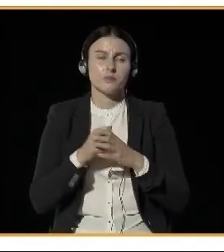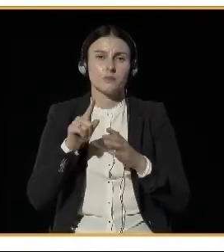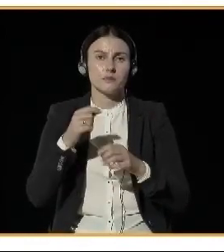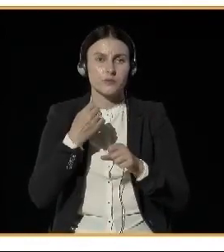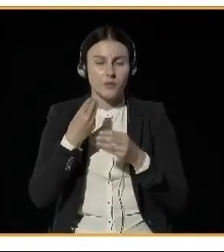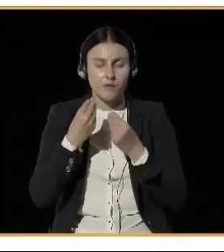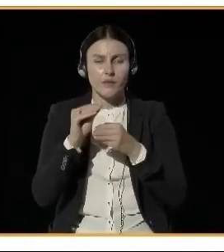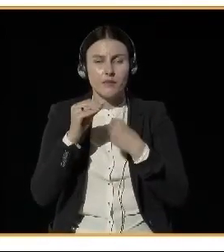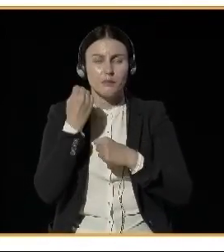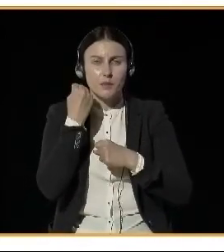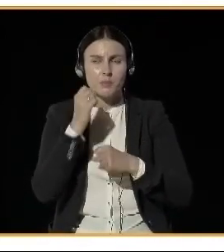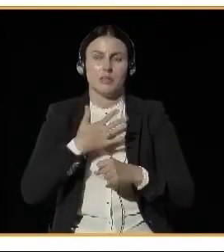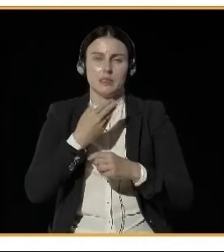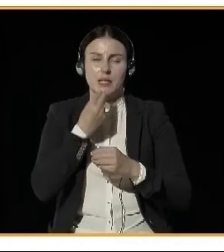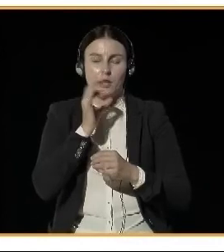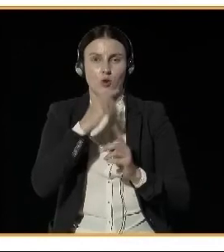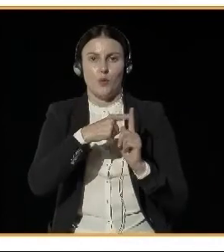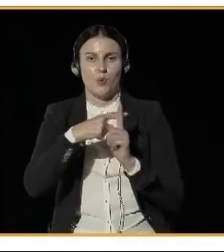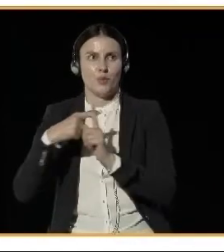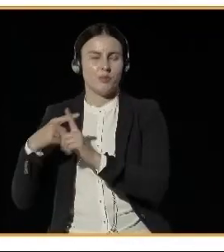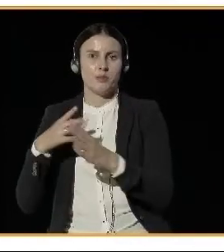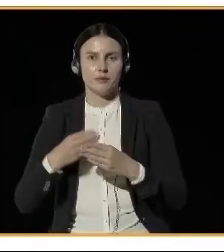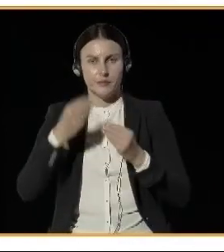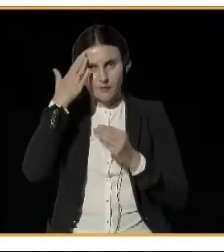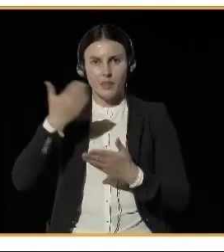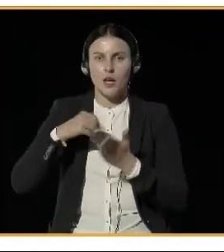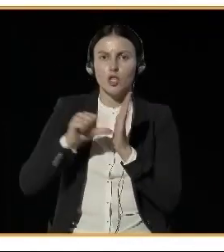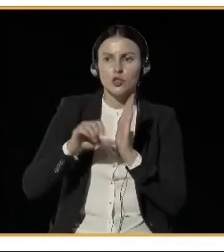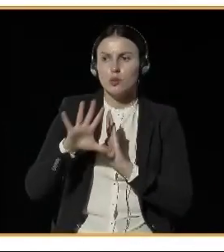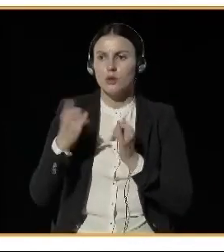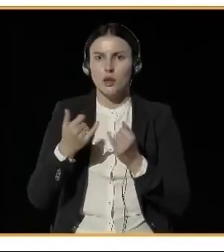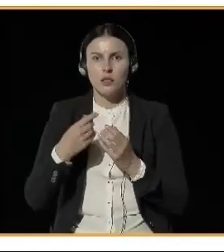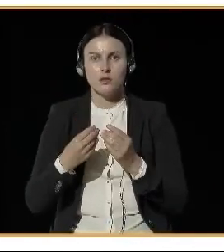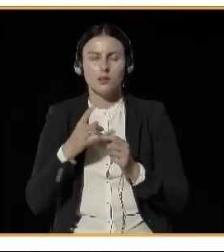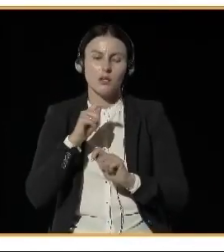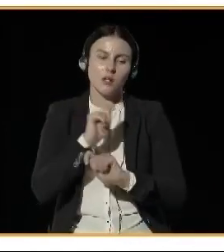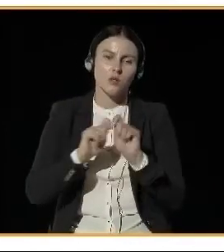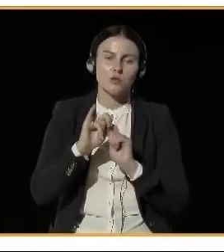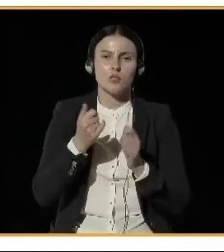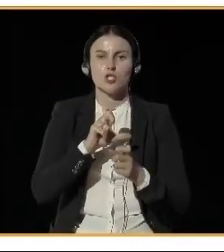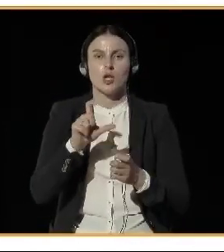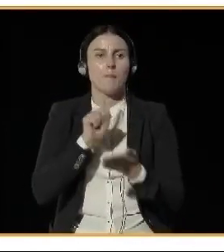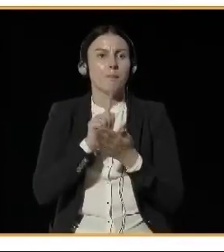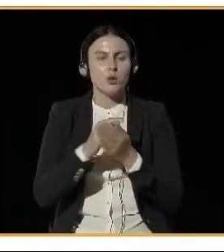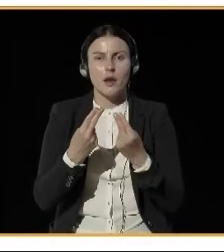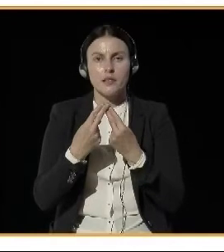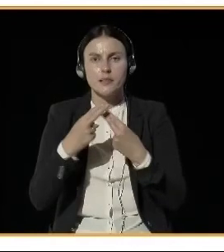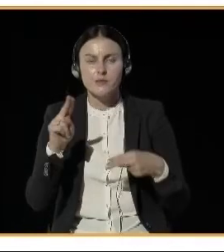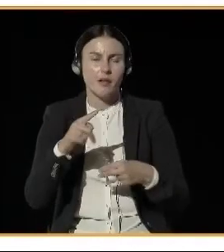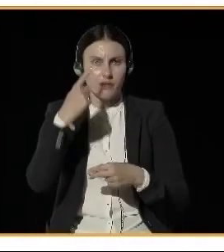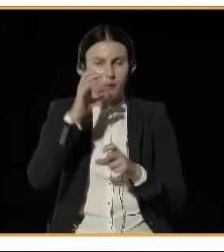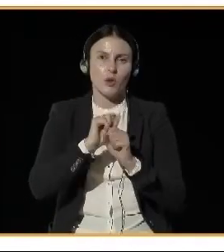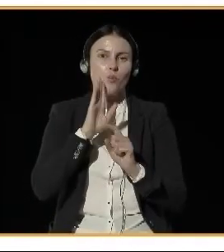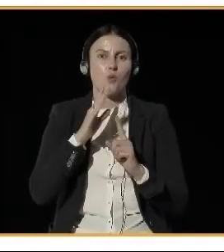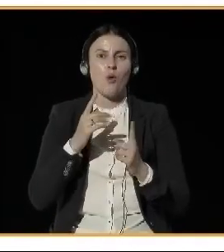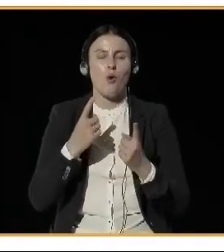You know, the measures that I've showed with increased taxes and so on, of course, has not been popular when they were implemented in the start.